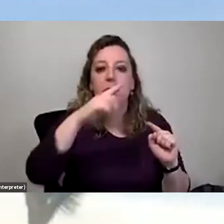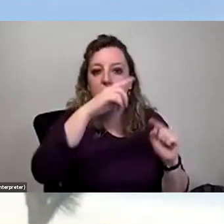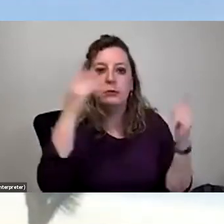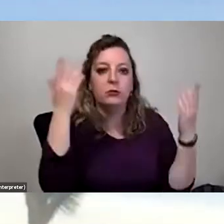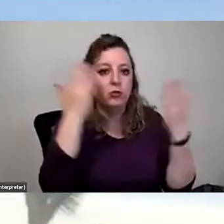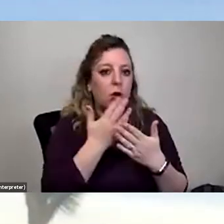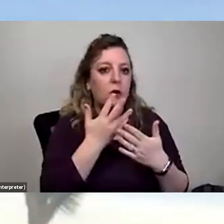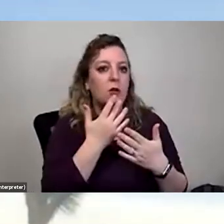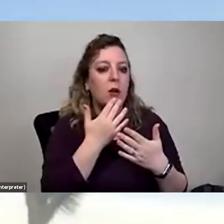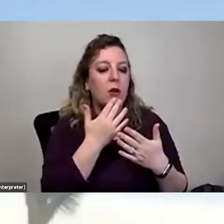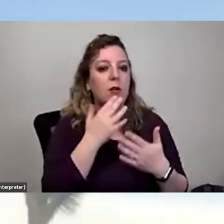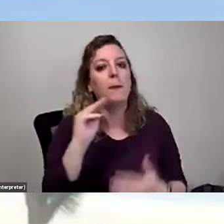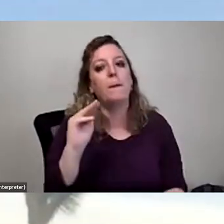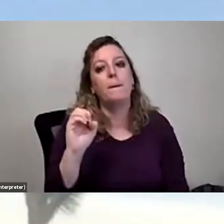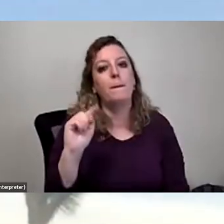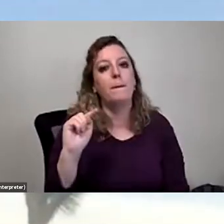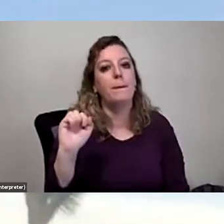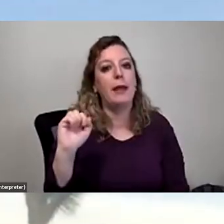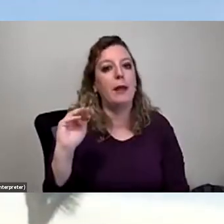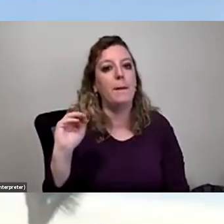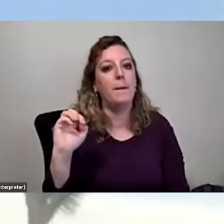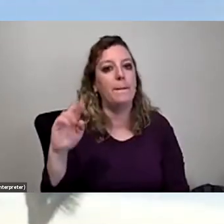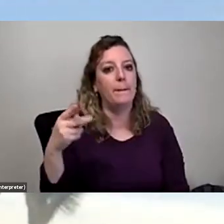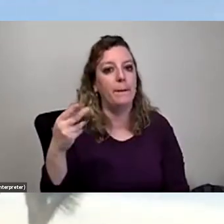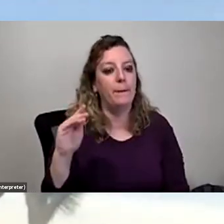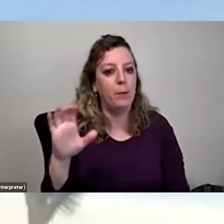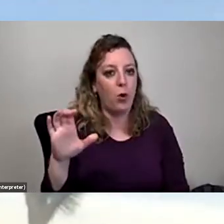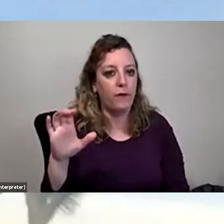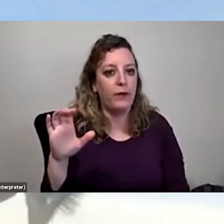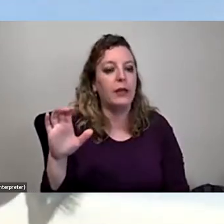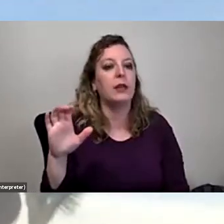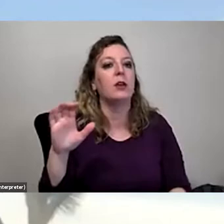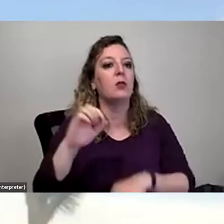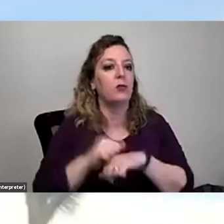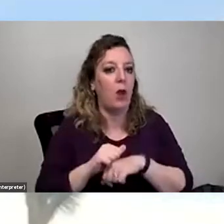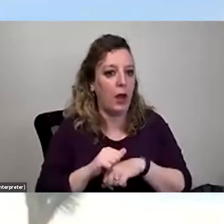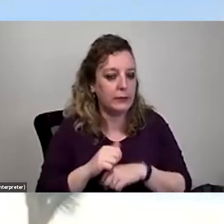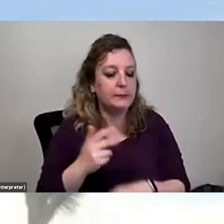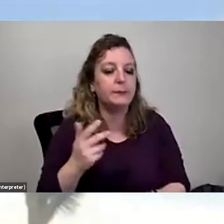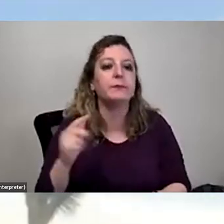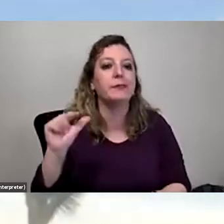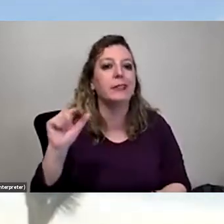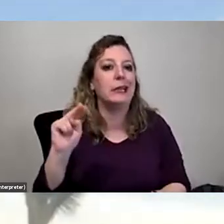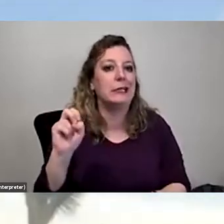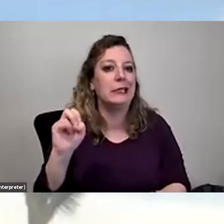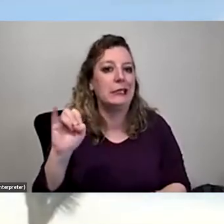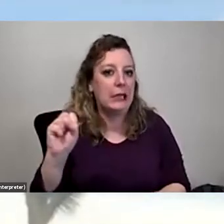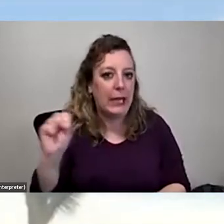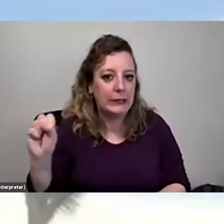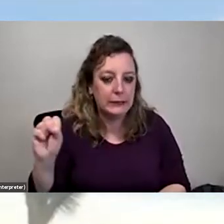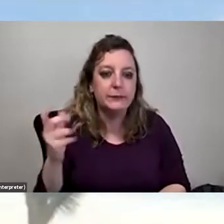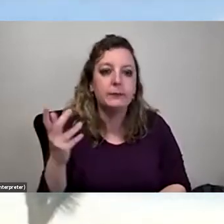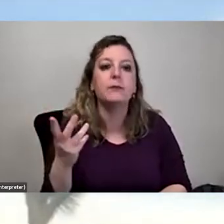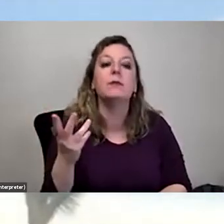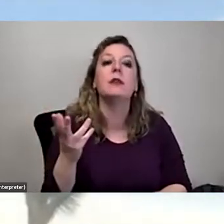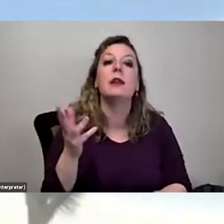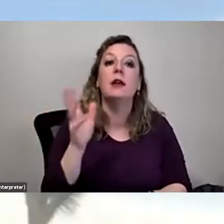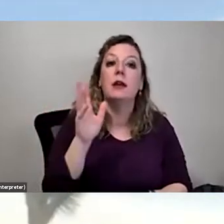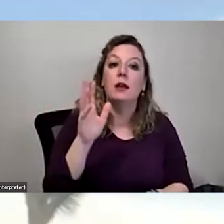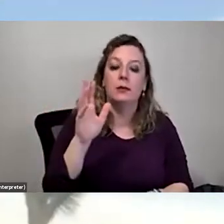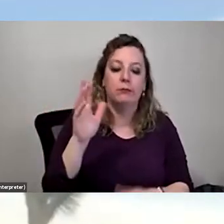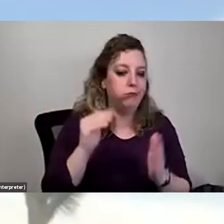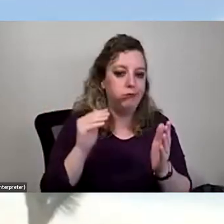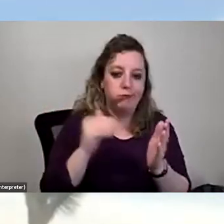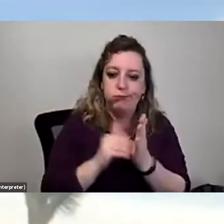color. They're metamorphic rock called Pinto Nice. And they're like 1.8 billion years old, super old. Um, those lighter